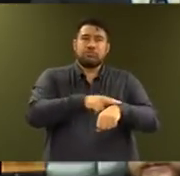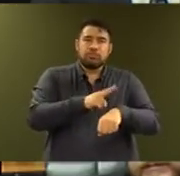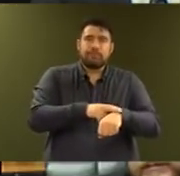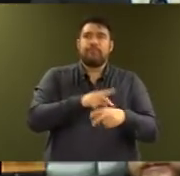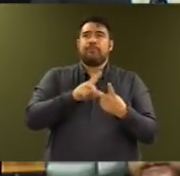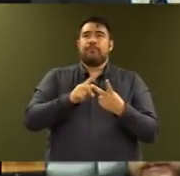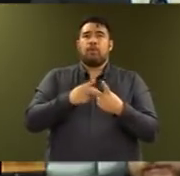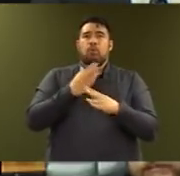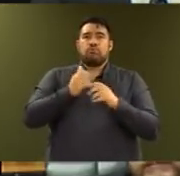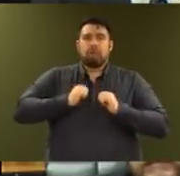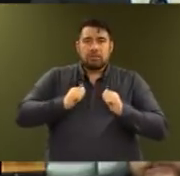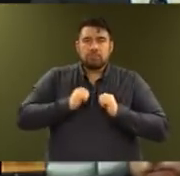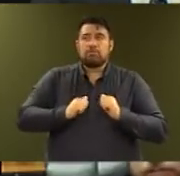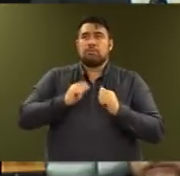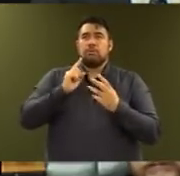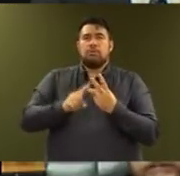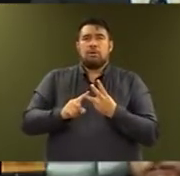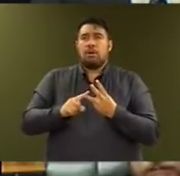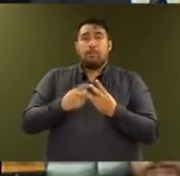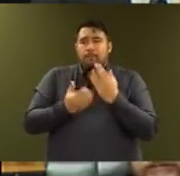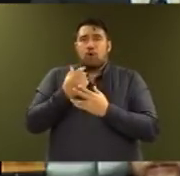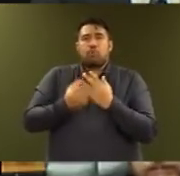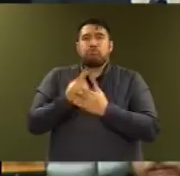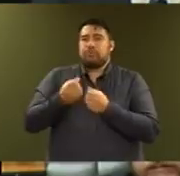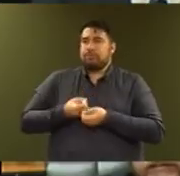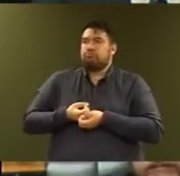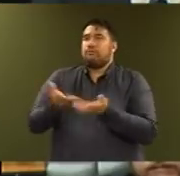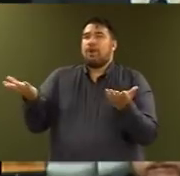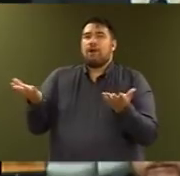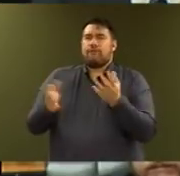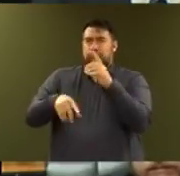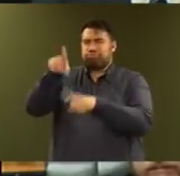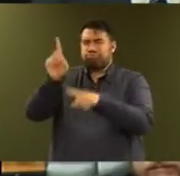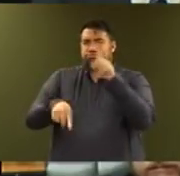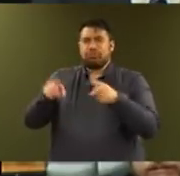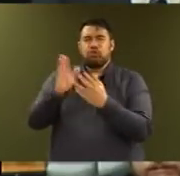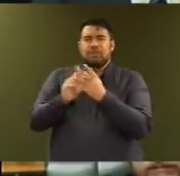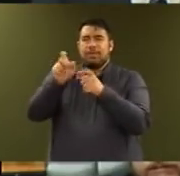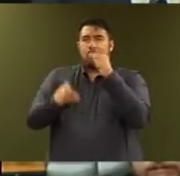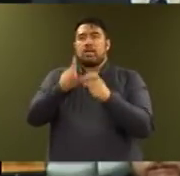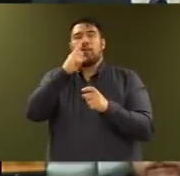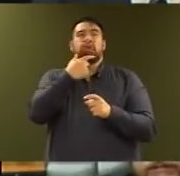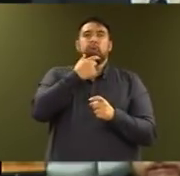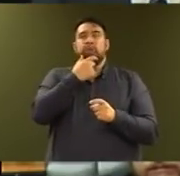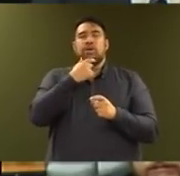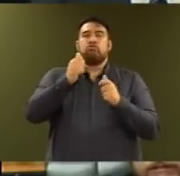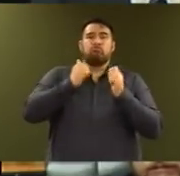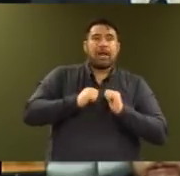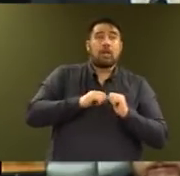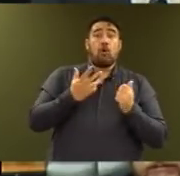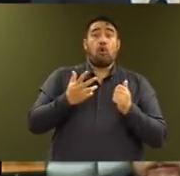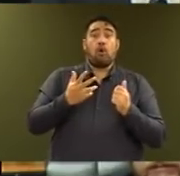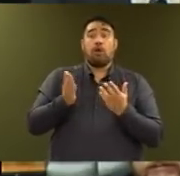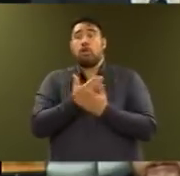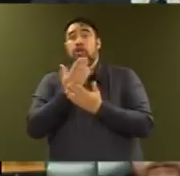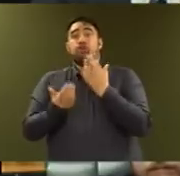-work training. It is about providing more opportunities for a wider range of New Zealanders to train and retrain as the world of